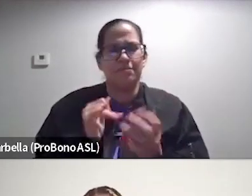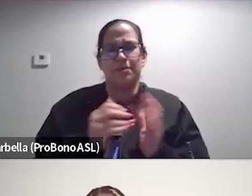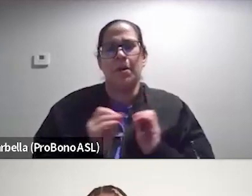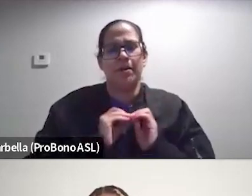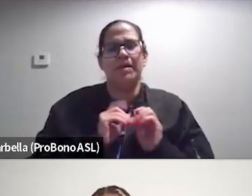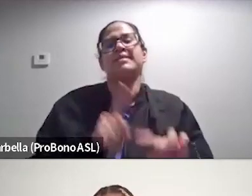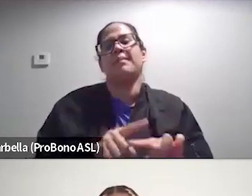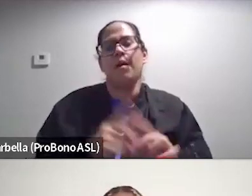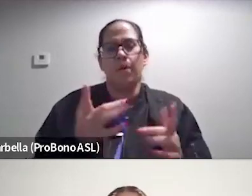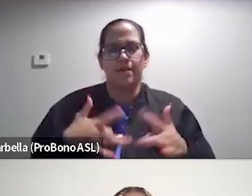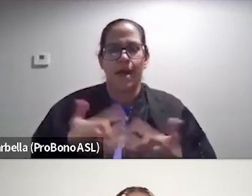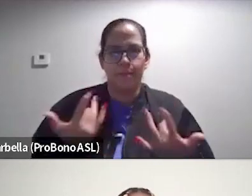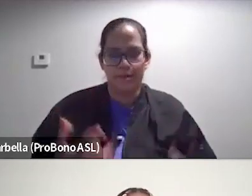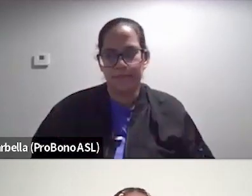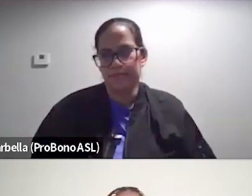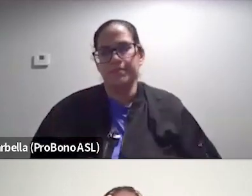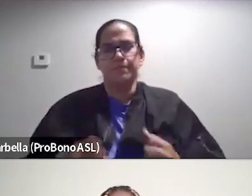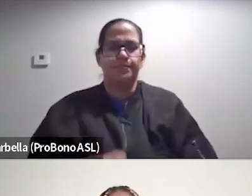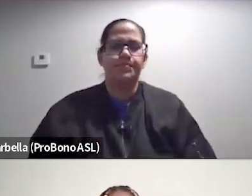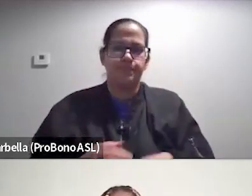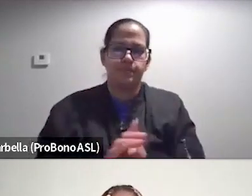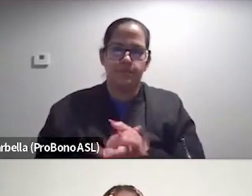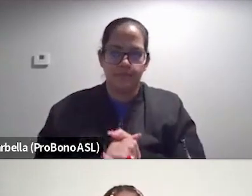on what's happening. Eva Sheena.